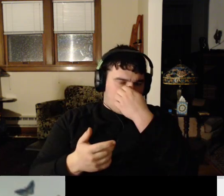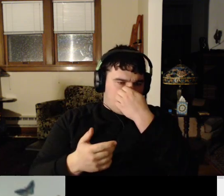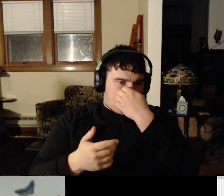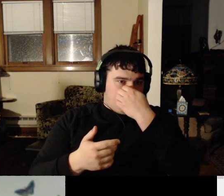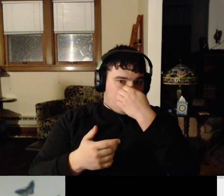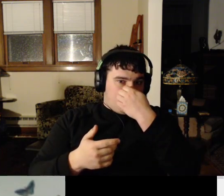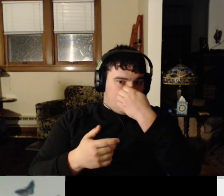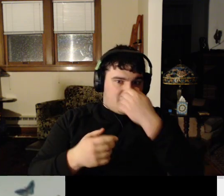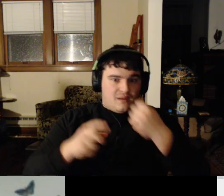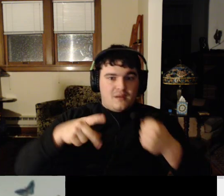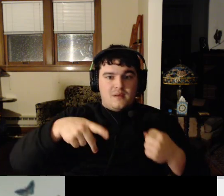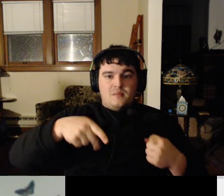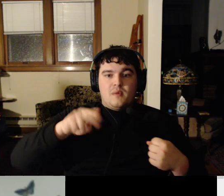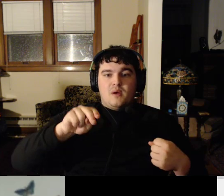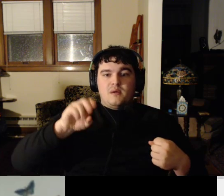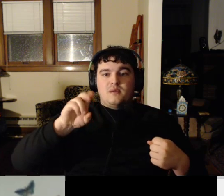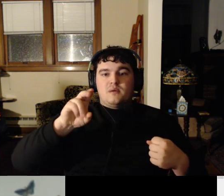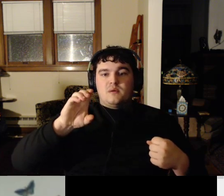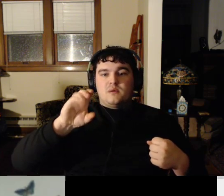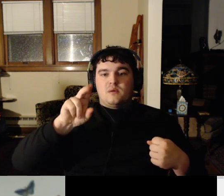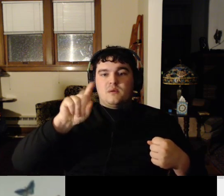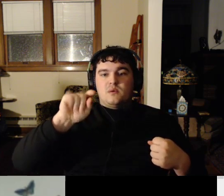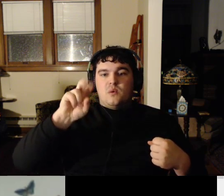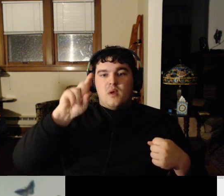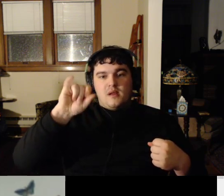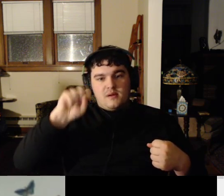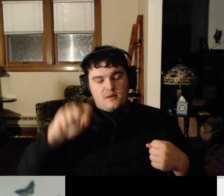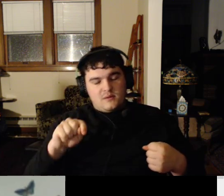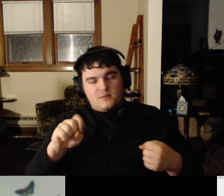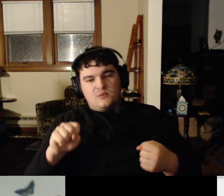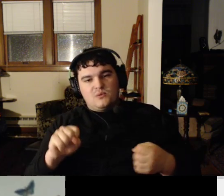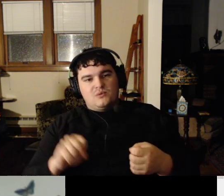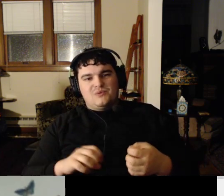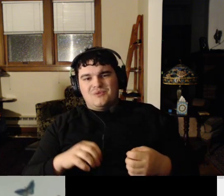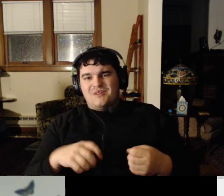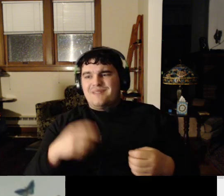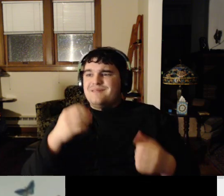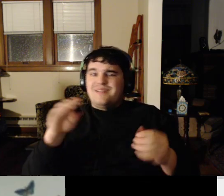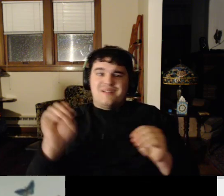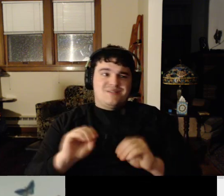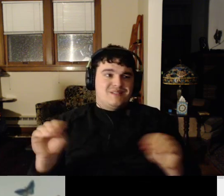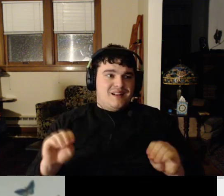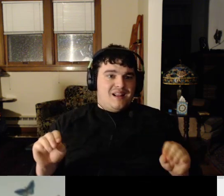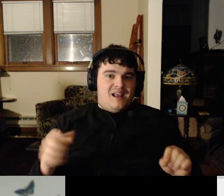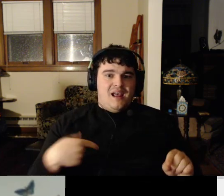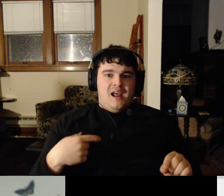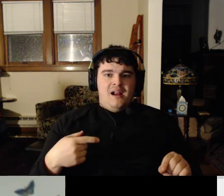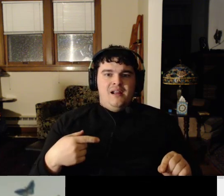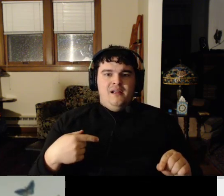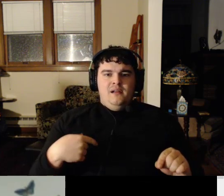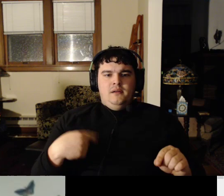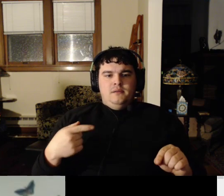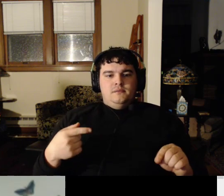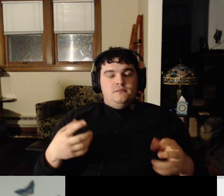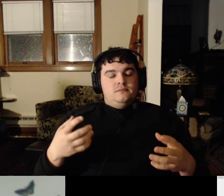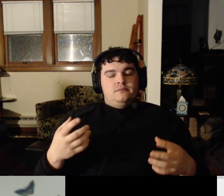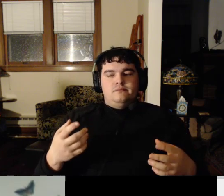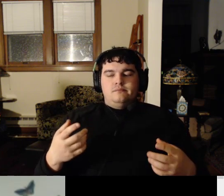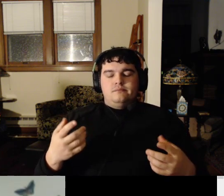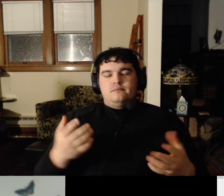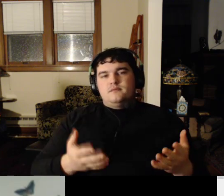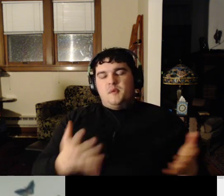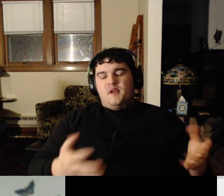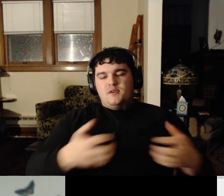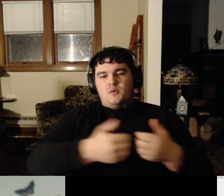Or what's something else? Instead of conjunctions, what's something else you can do? Could you break it apart and do like different sentences? Yes.